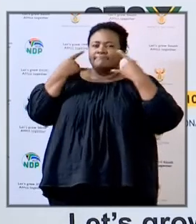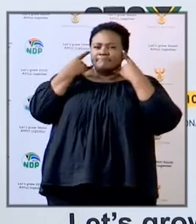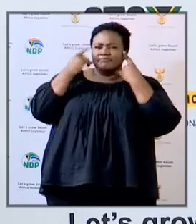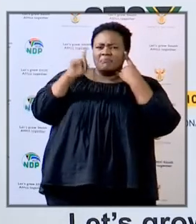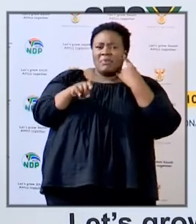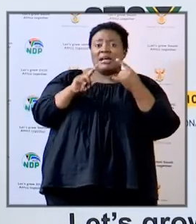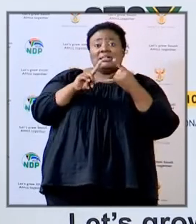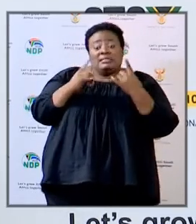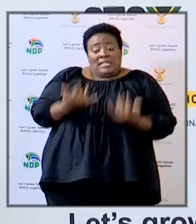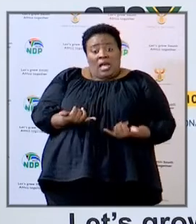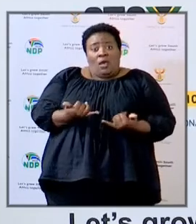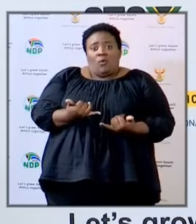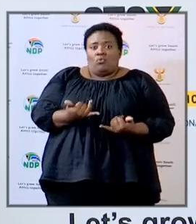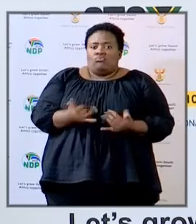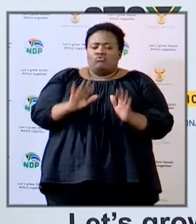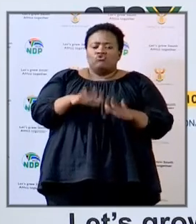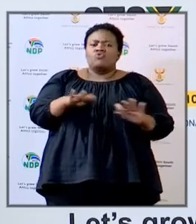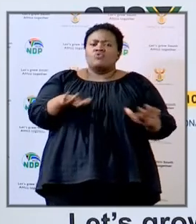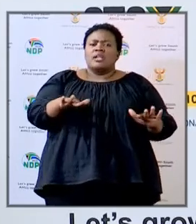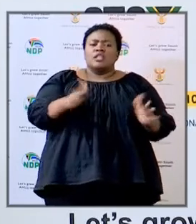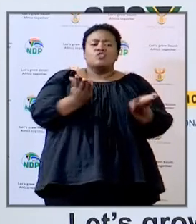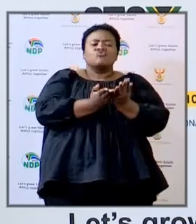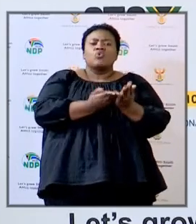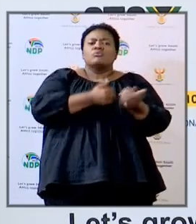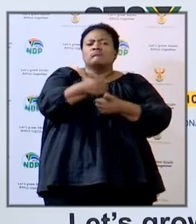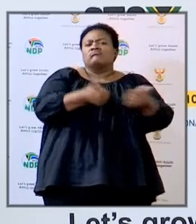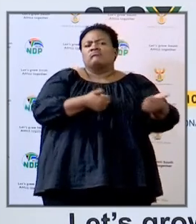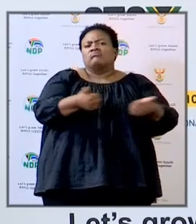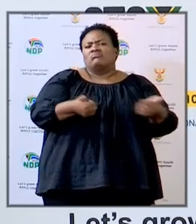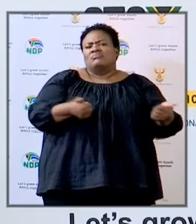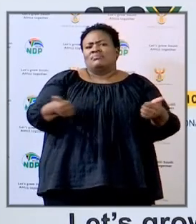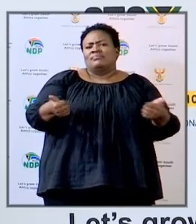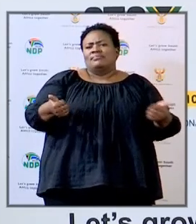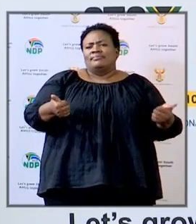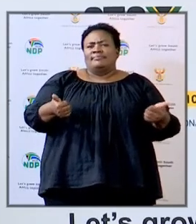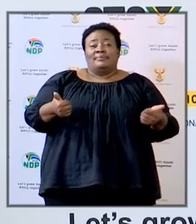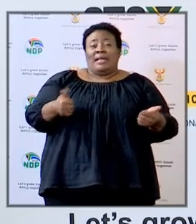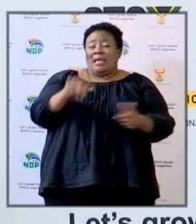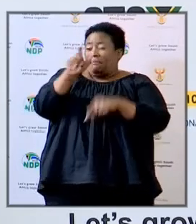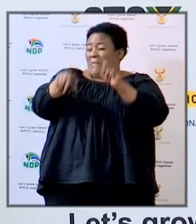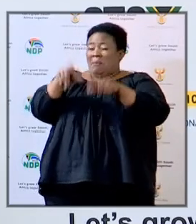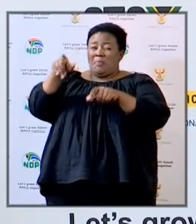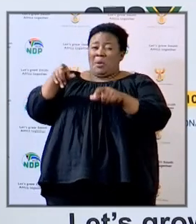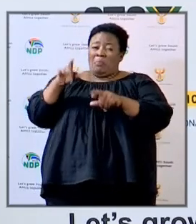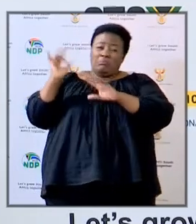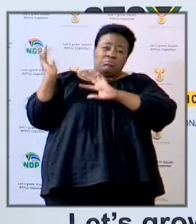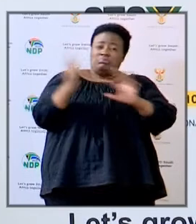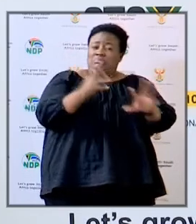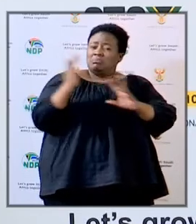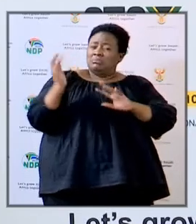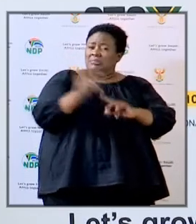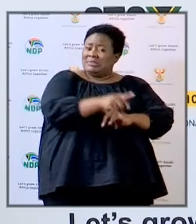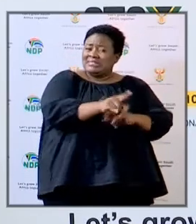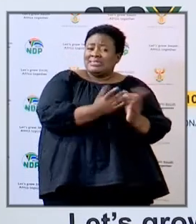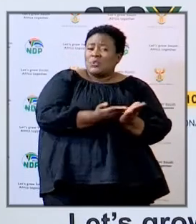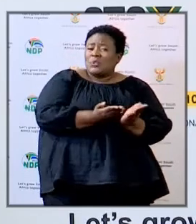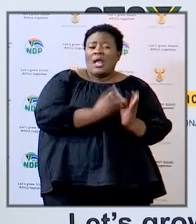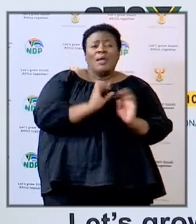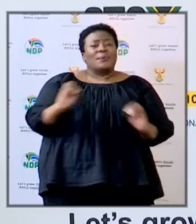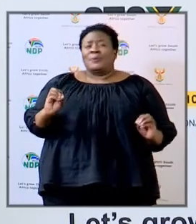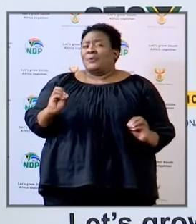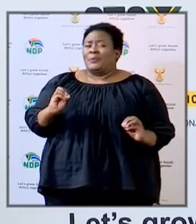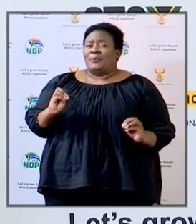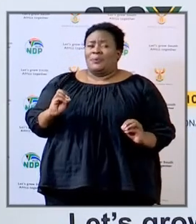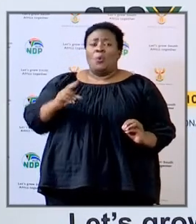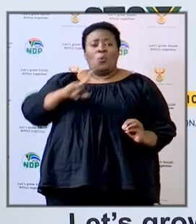masks now that children are going back to schools we highly discourage any other person to come to schools because